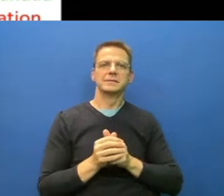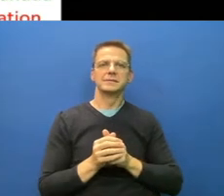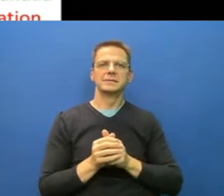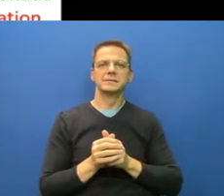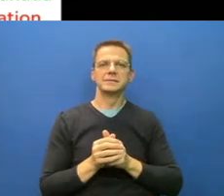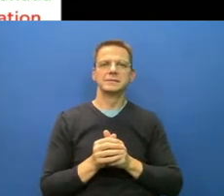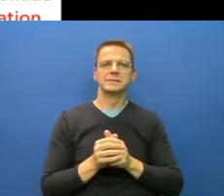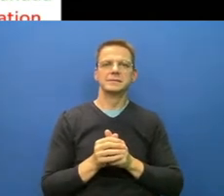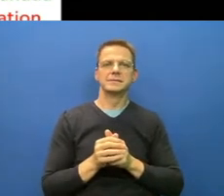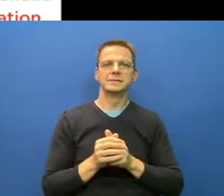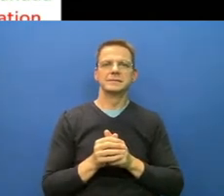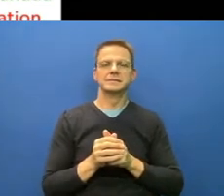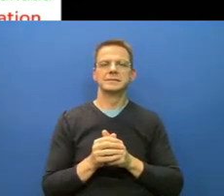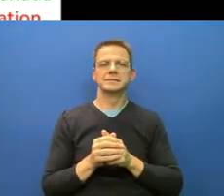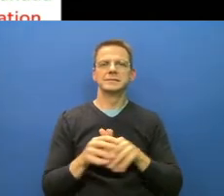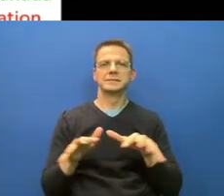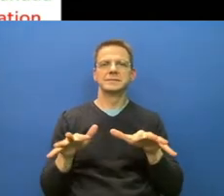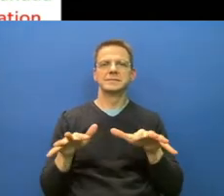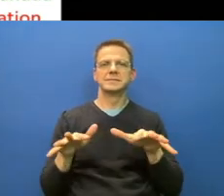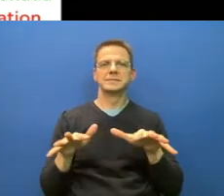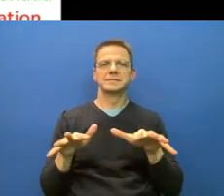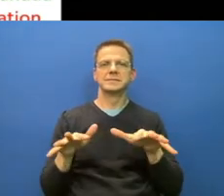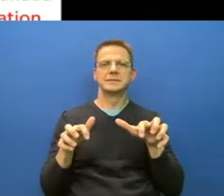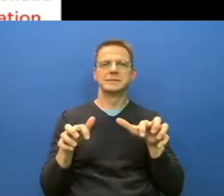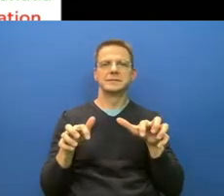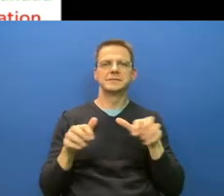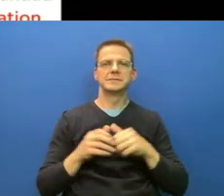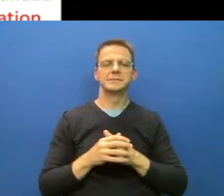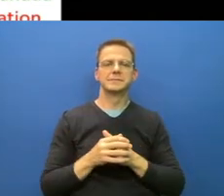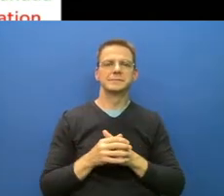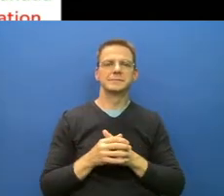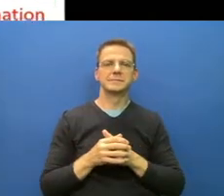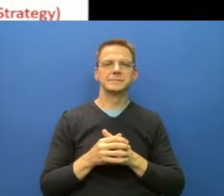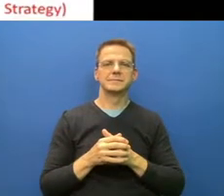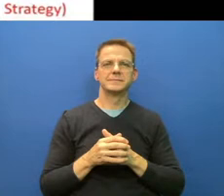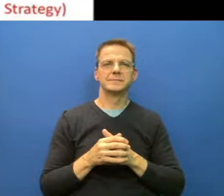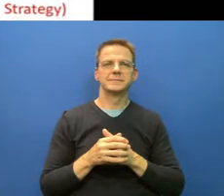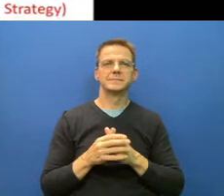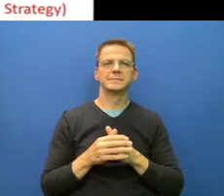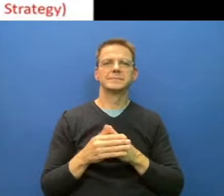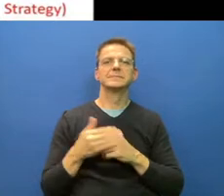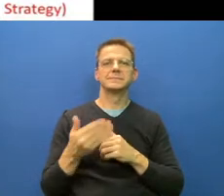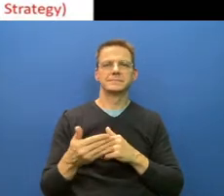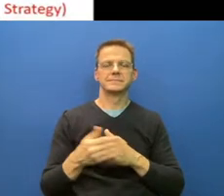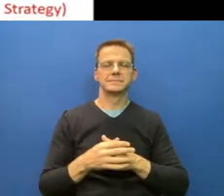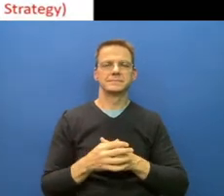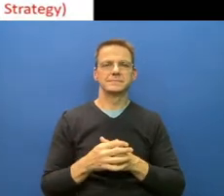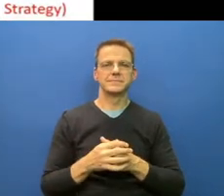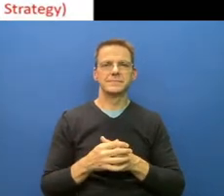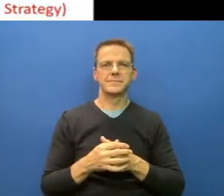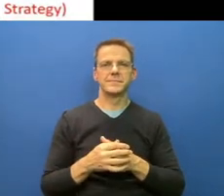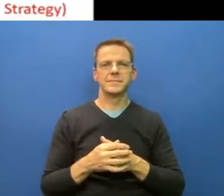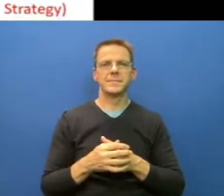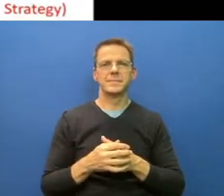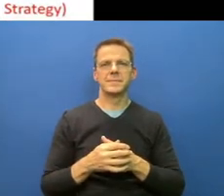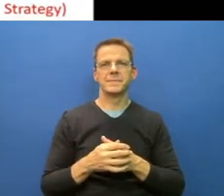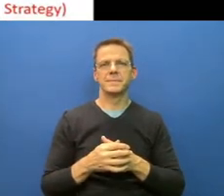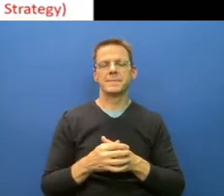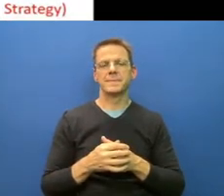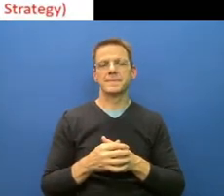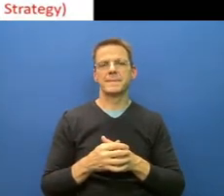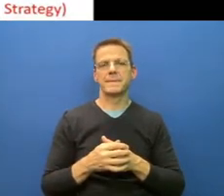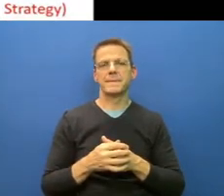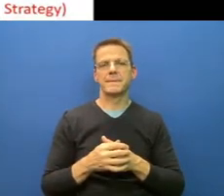Alberta, British Columbia, Manitoba, Ontario, Quebec, and Saskatchewan. And what, what prevented the waves over